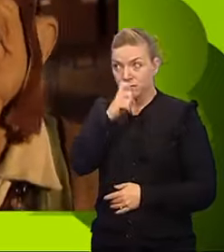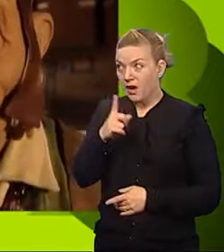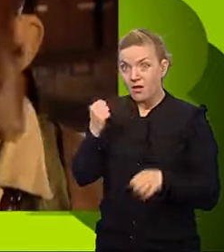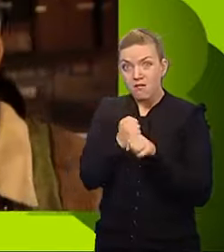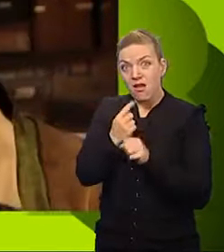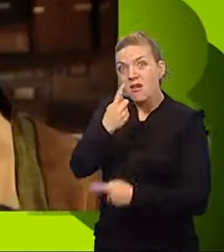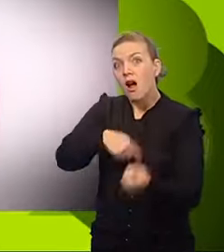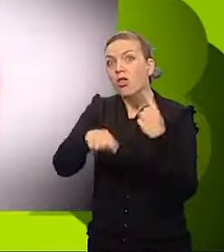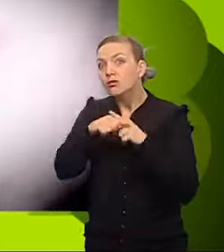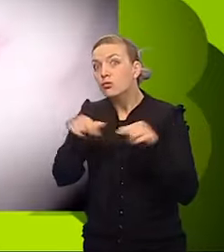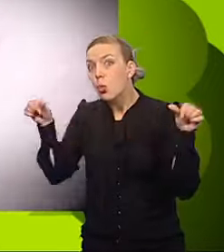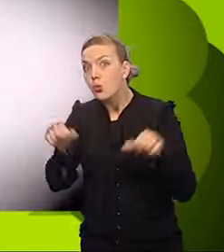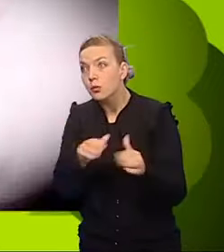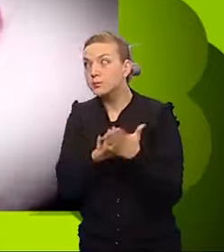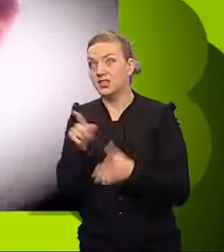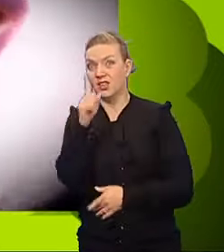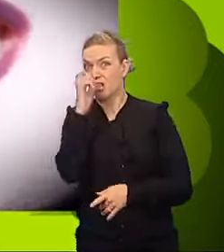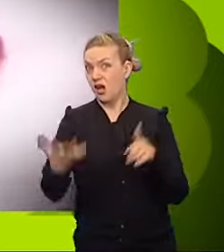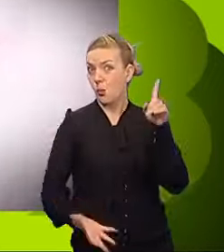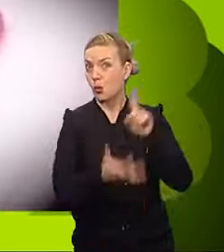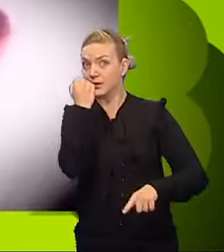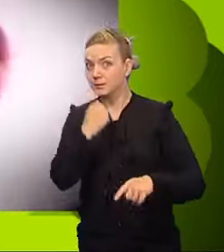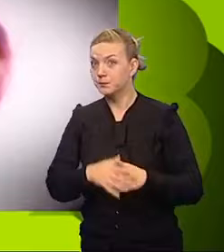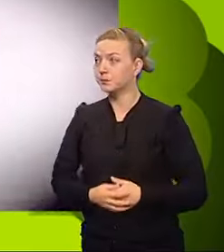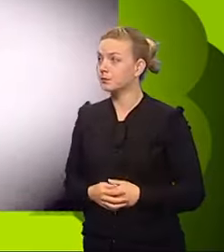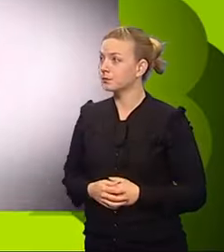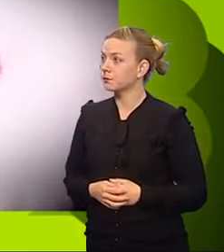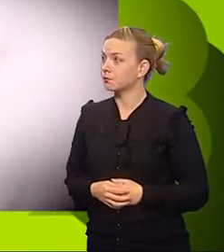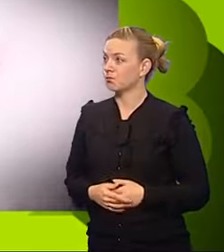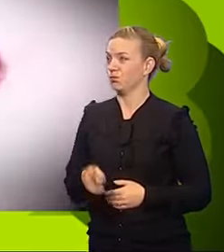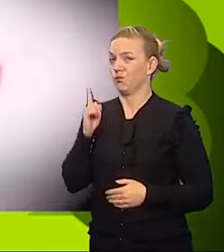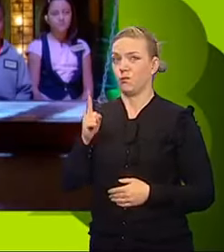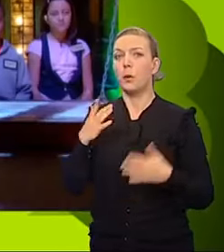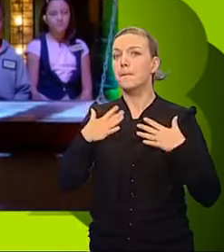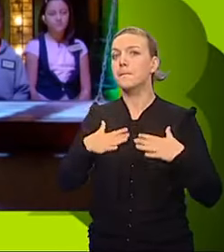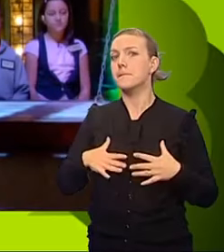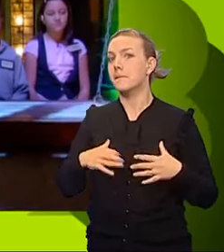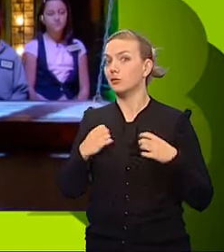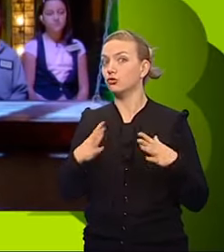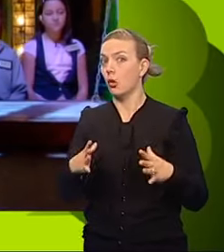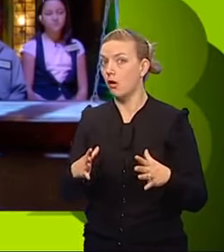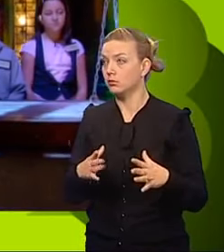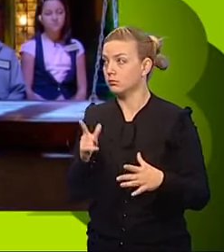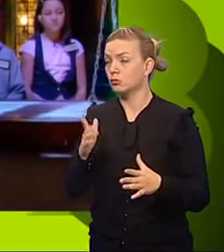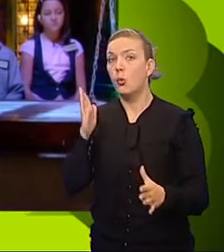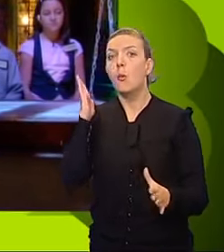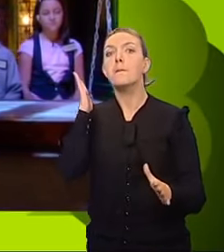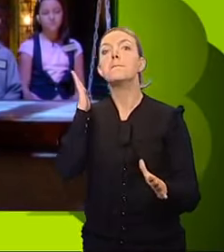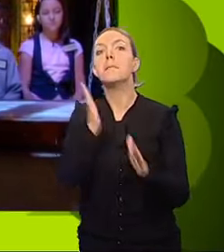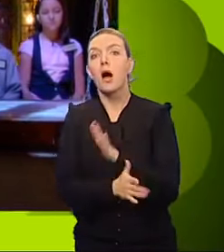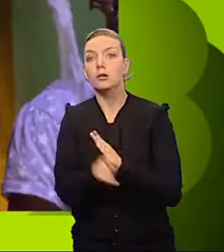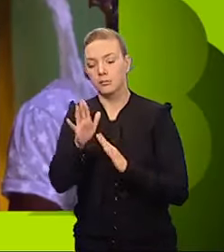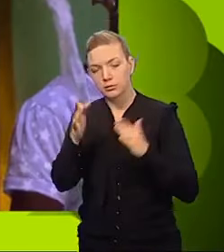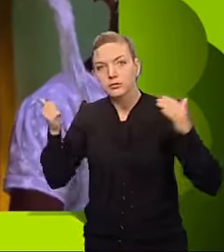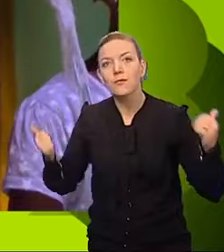can win? Unfortunates. This is body shock. To pass, you must have completed the